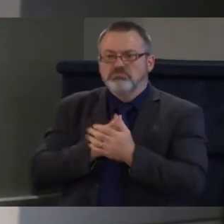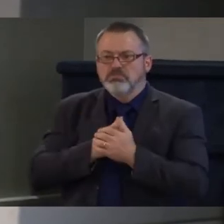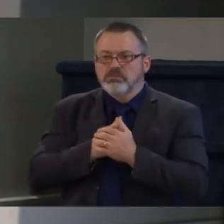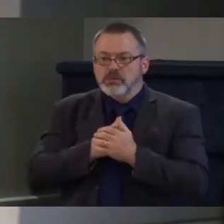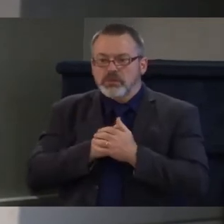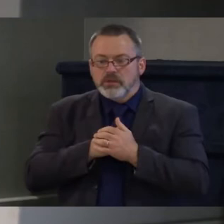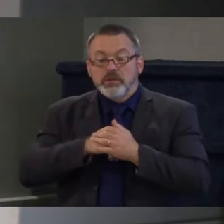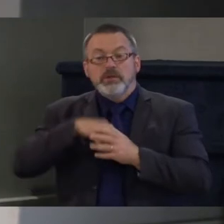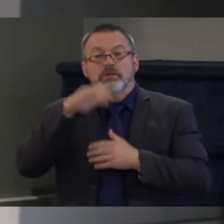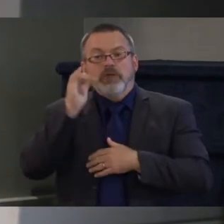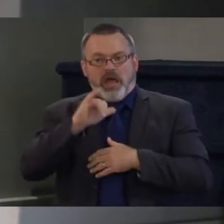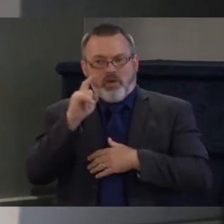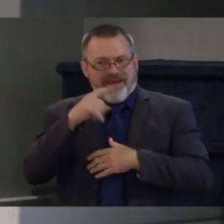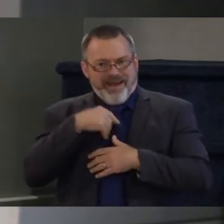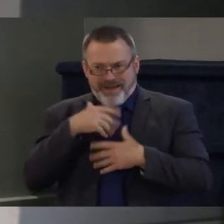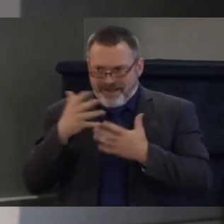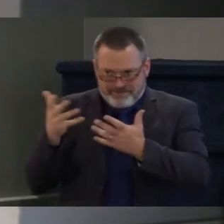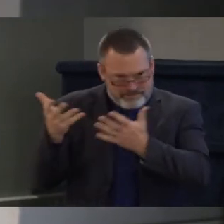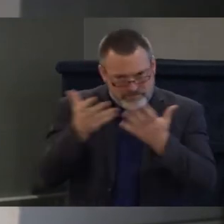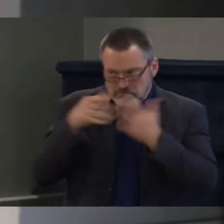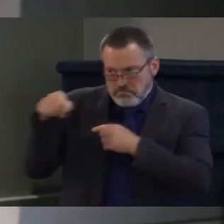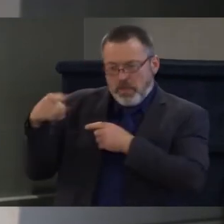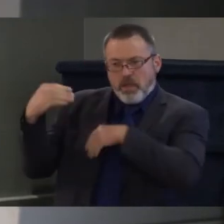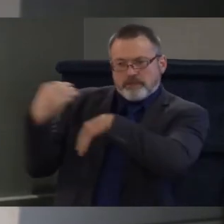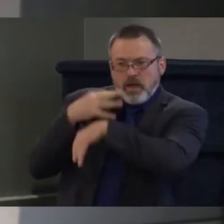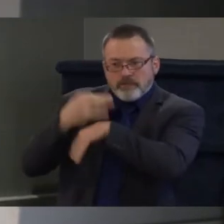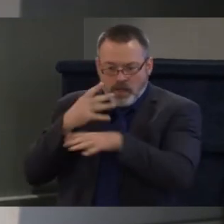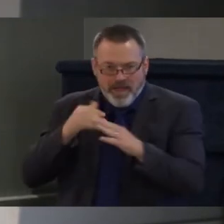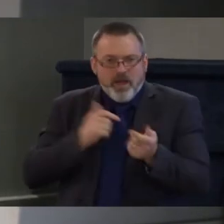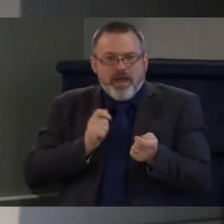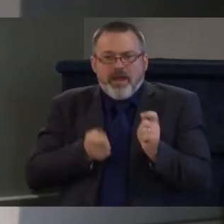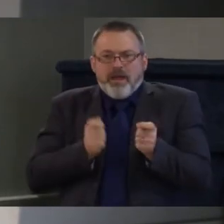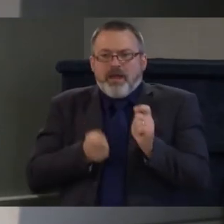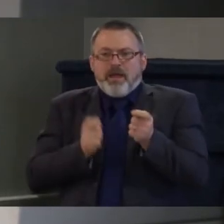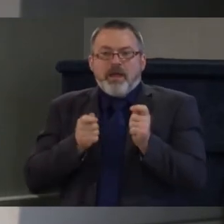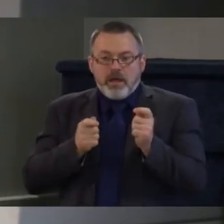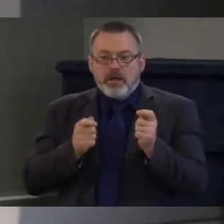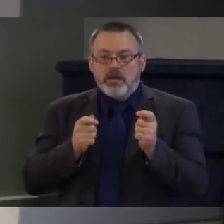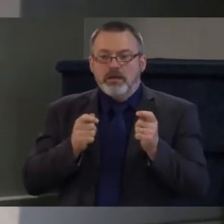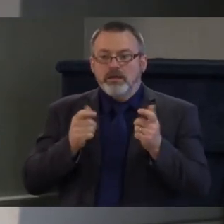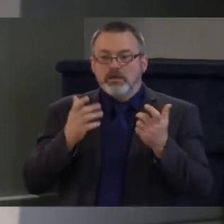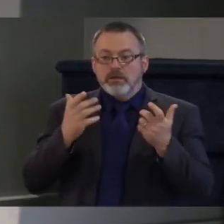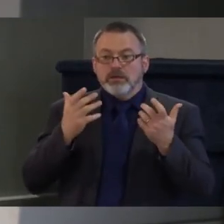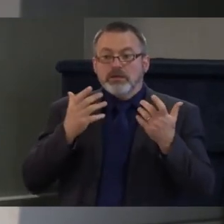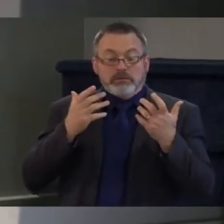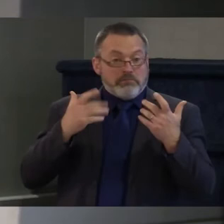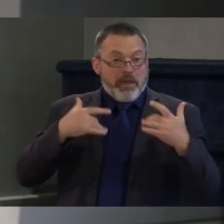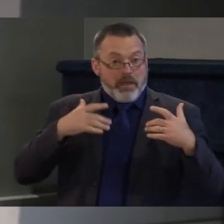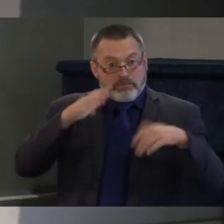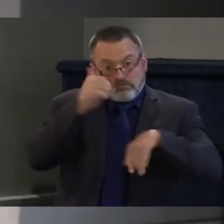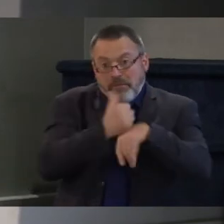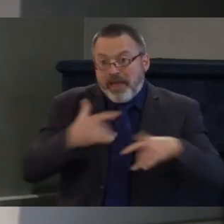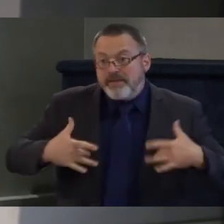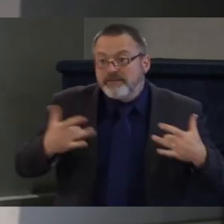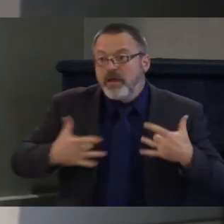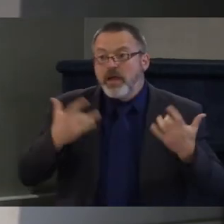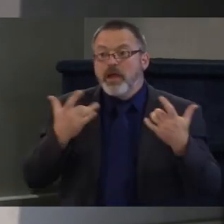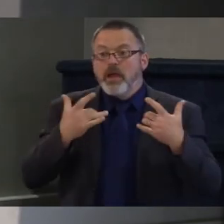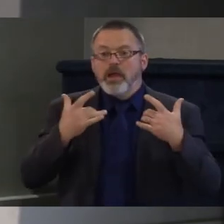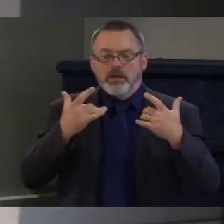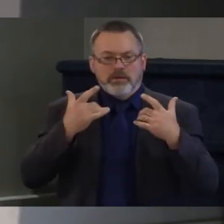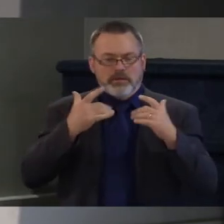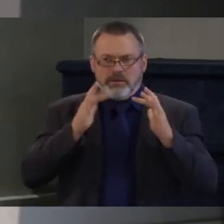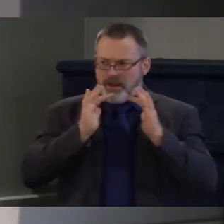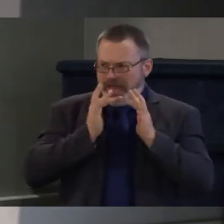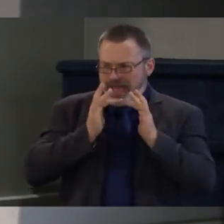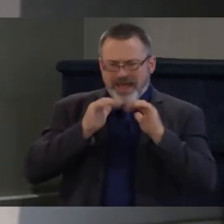and support as we think about where are we hosting events are they accessible how are we doing events online and certainly there's so